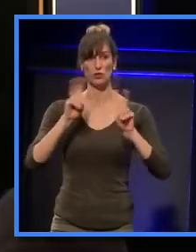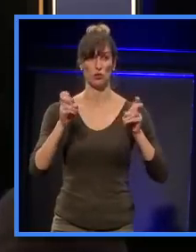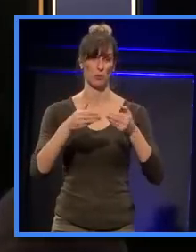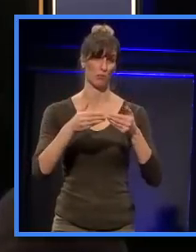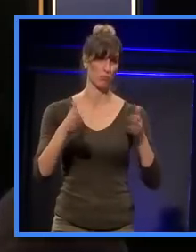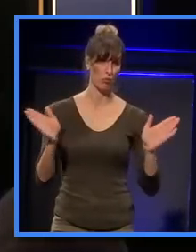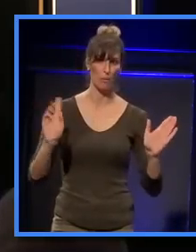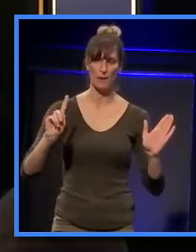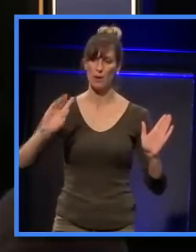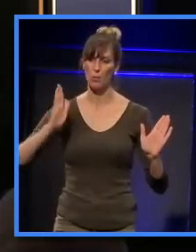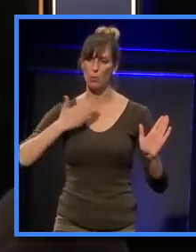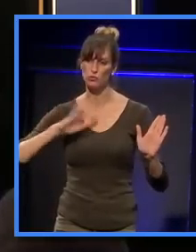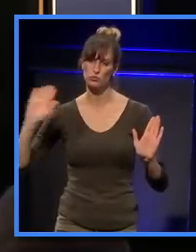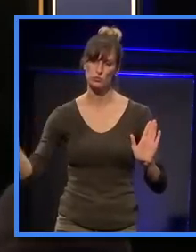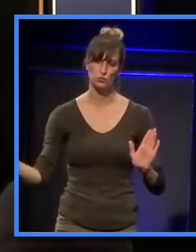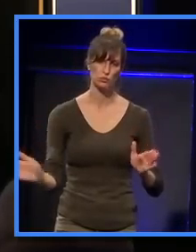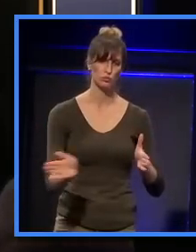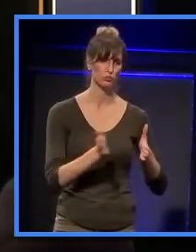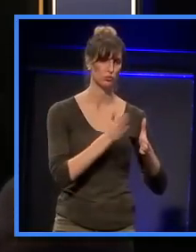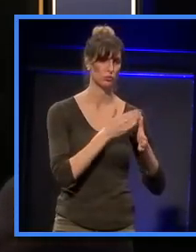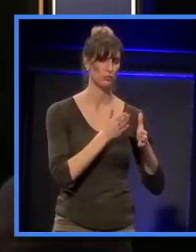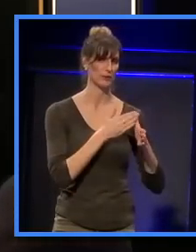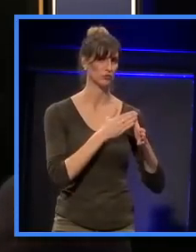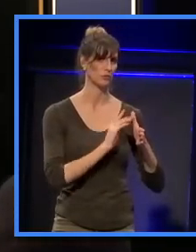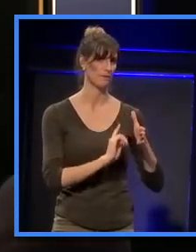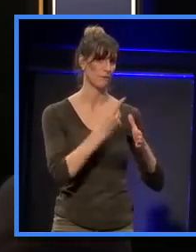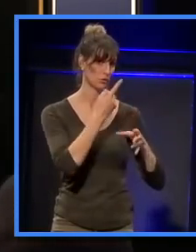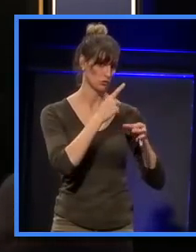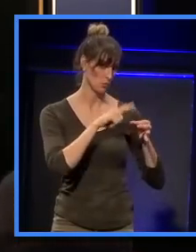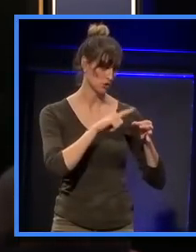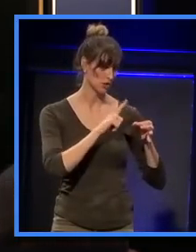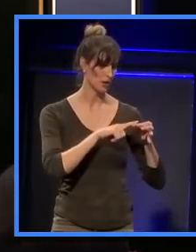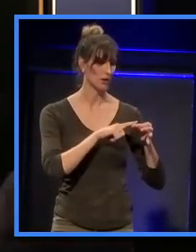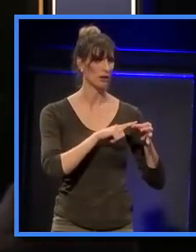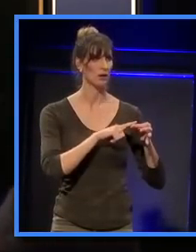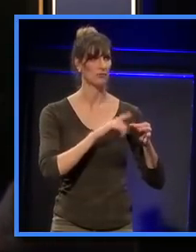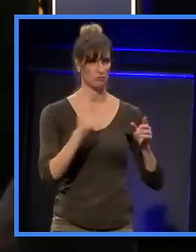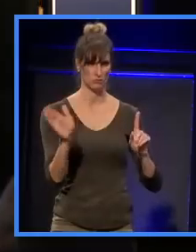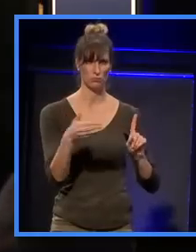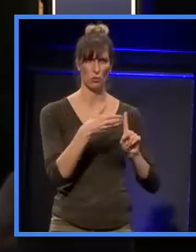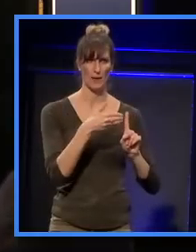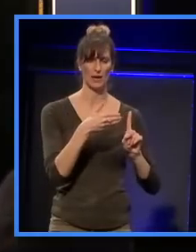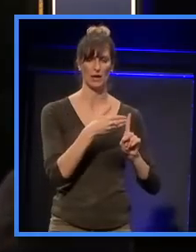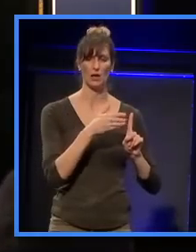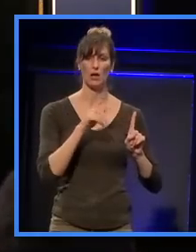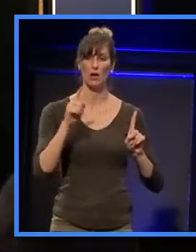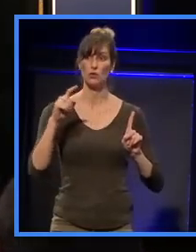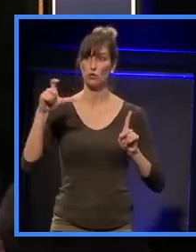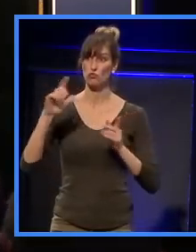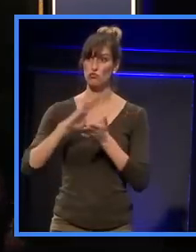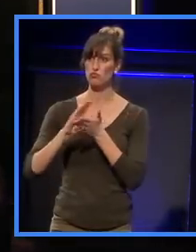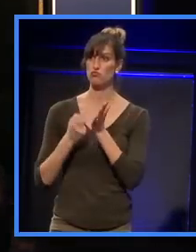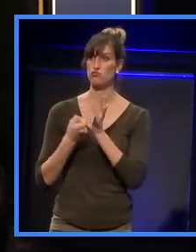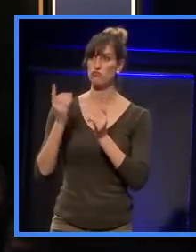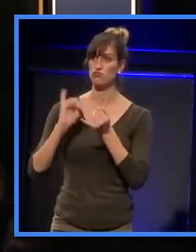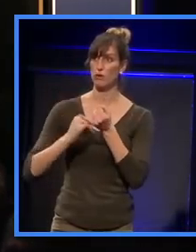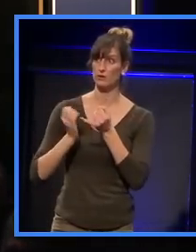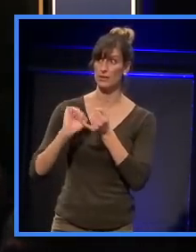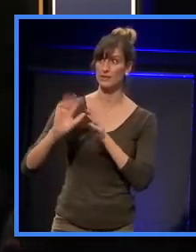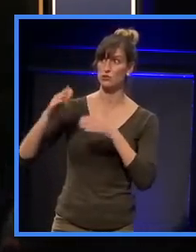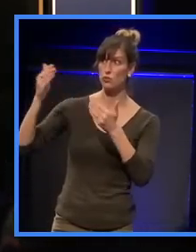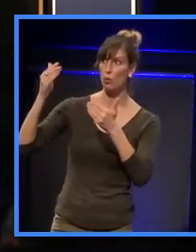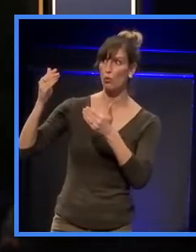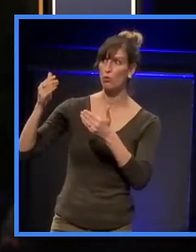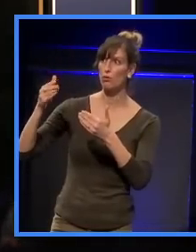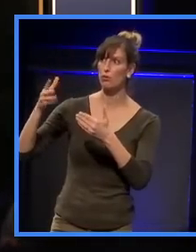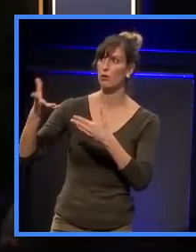quite like to go back to your first question. Sure. And what might we take from Chris's talk? And I think one you can take that the